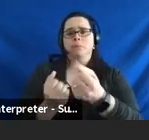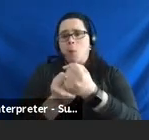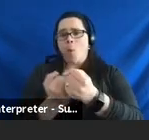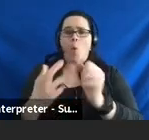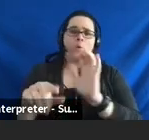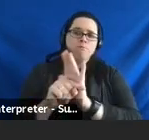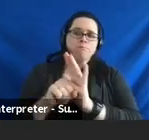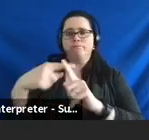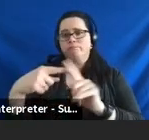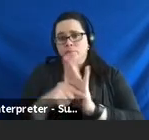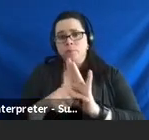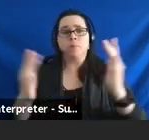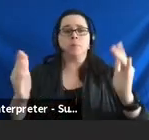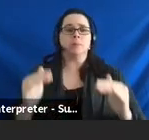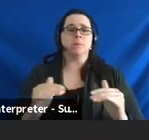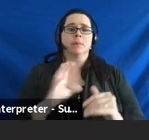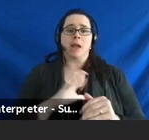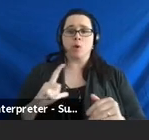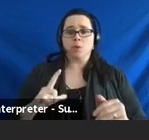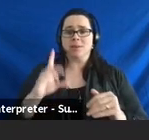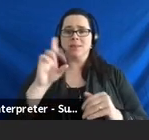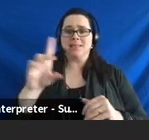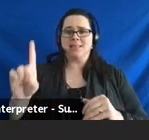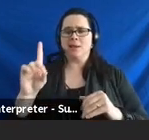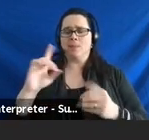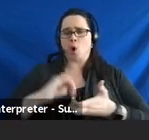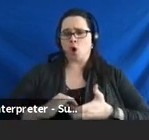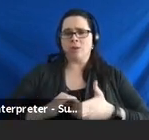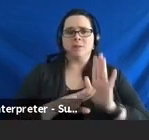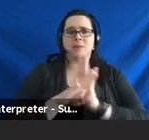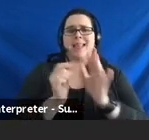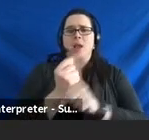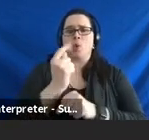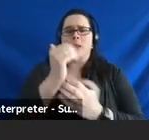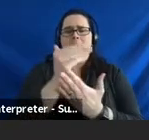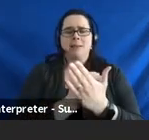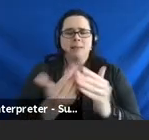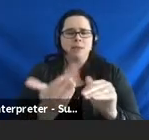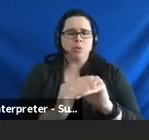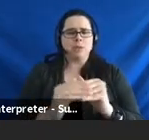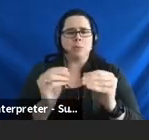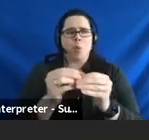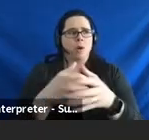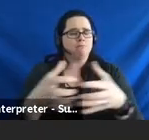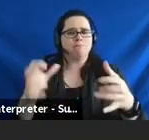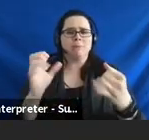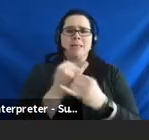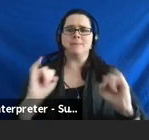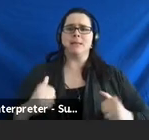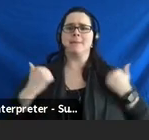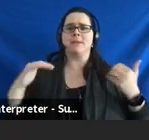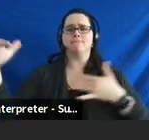council members and DD partners, develop an annual list of policy priorities that increase community living for people with disabilities.